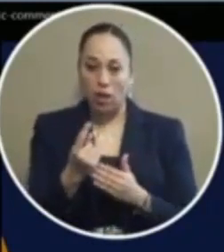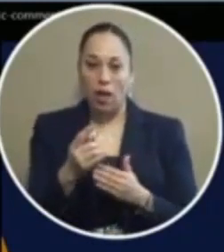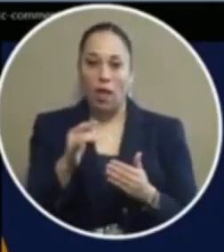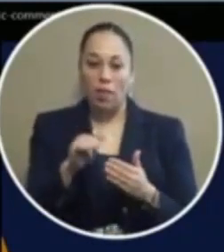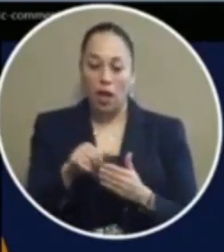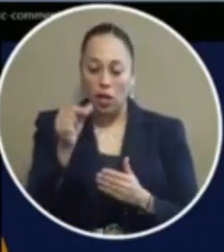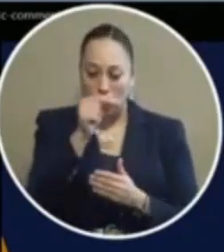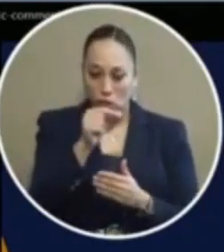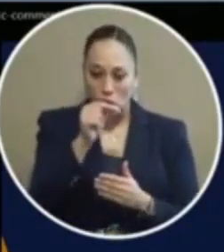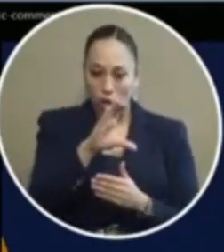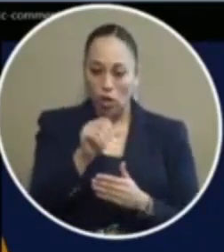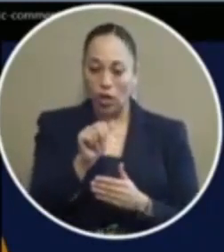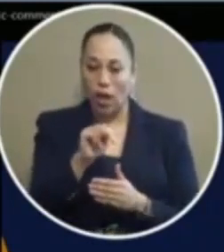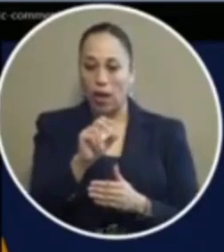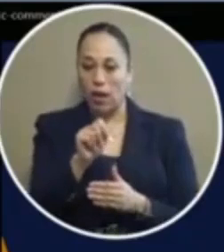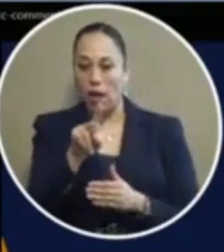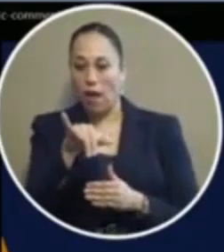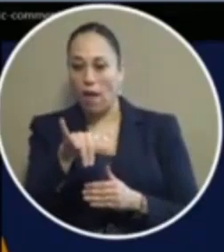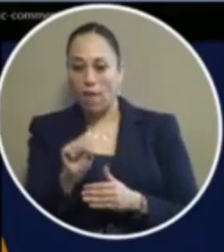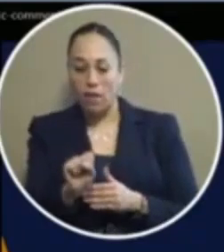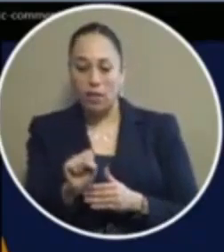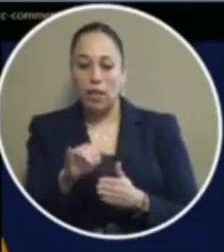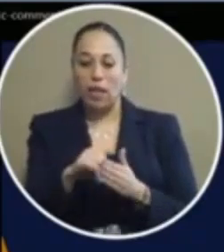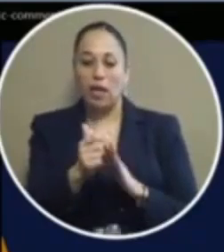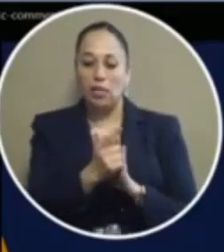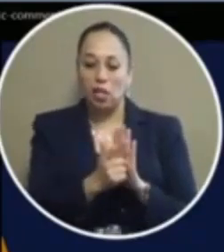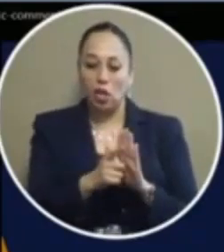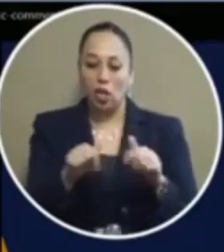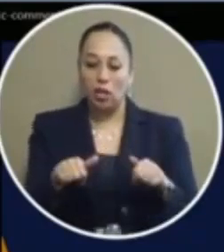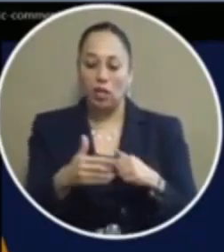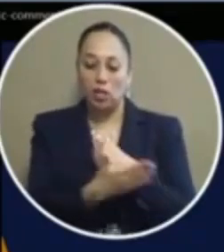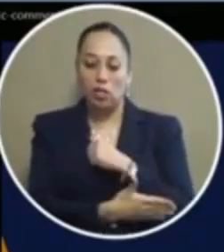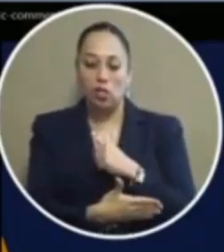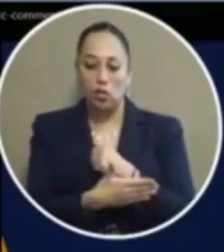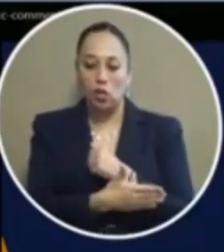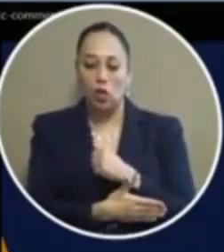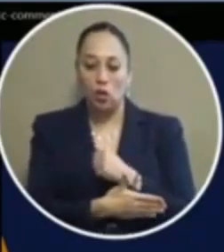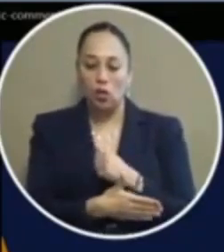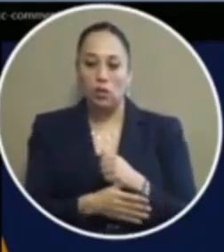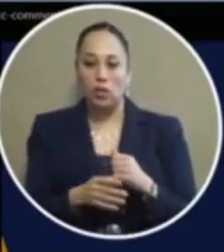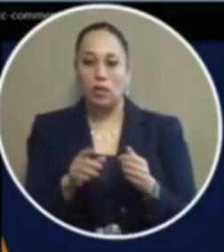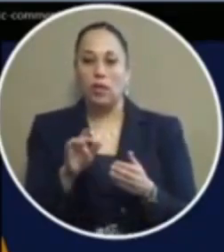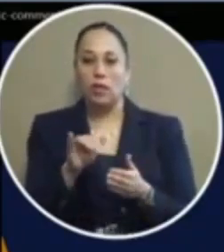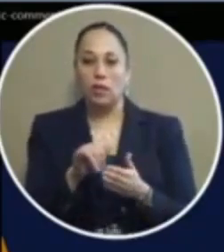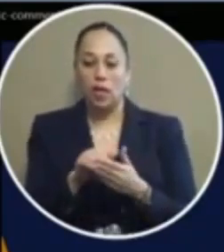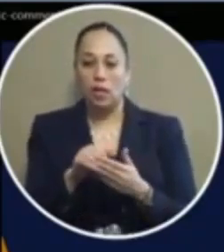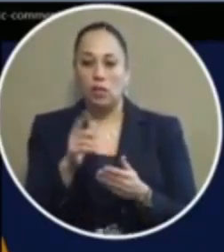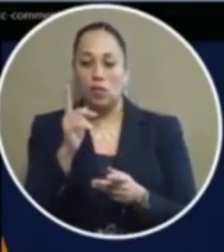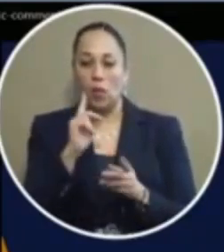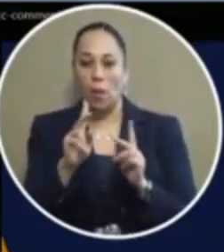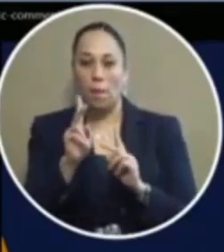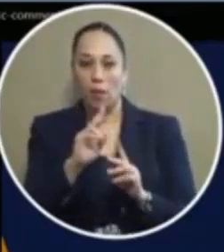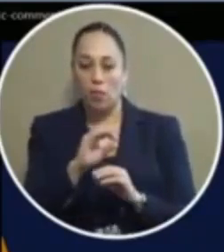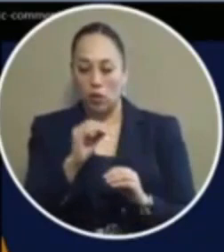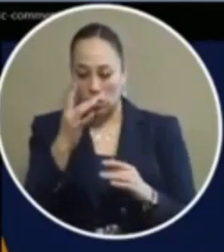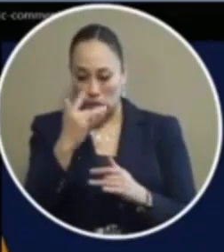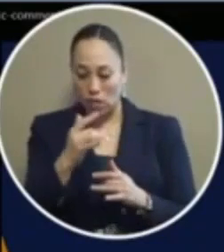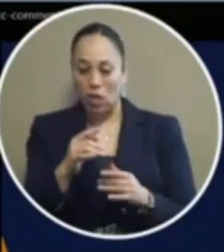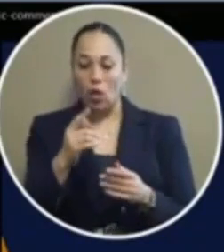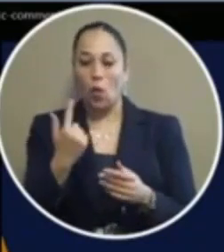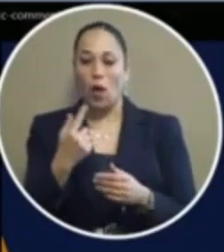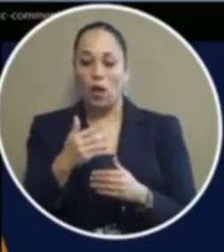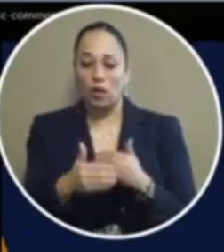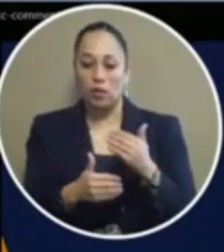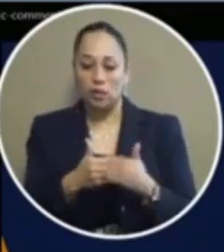you google legal cannabis states states that are legal in this country they are literally surrounding texas you step one step across